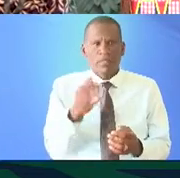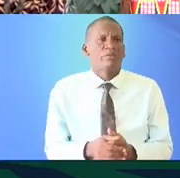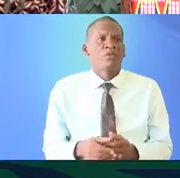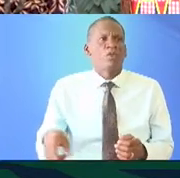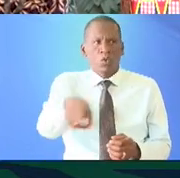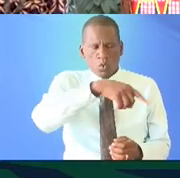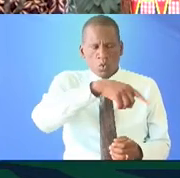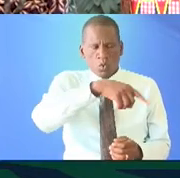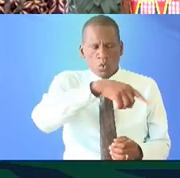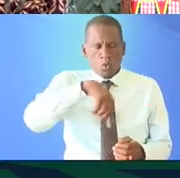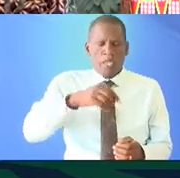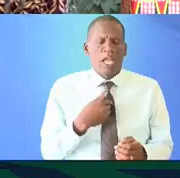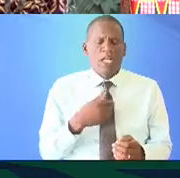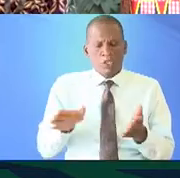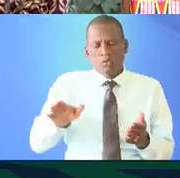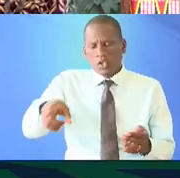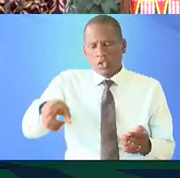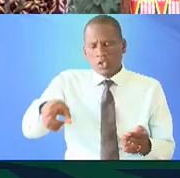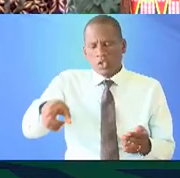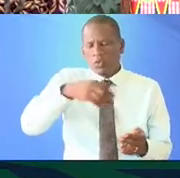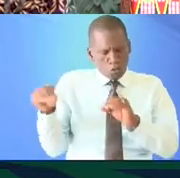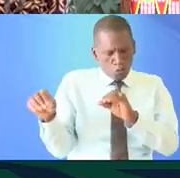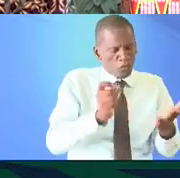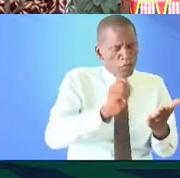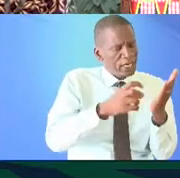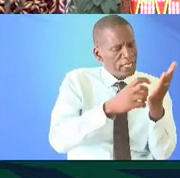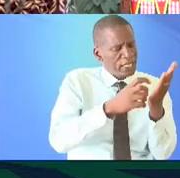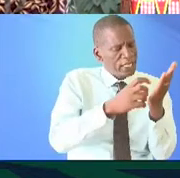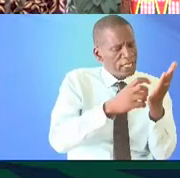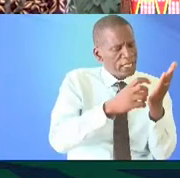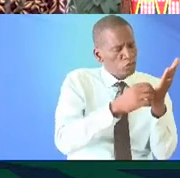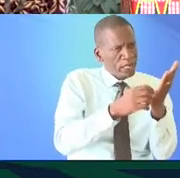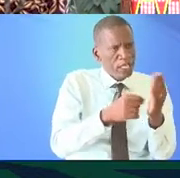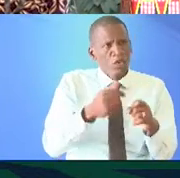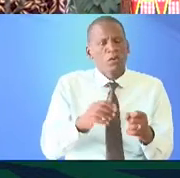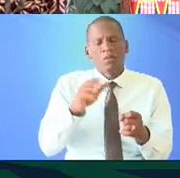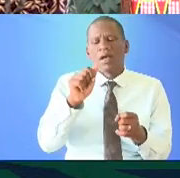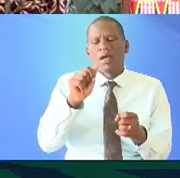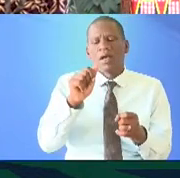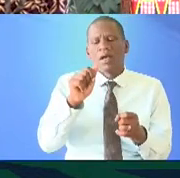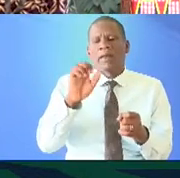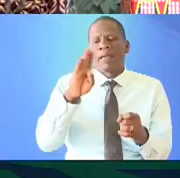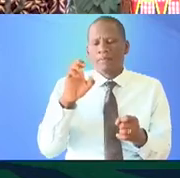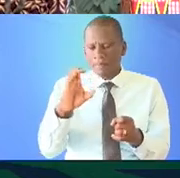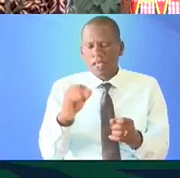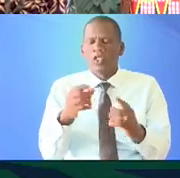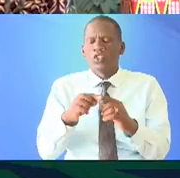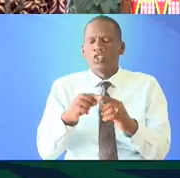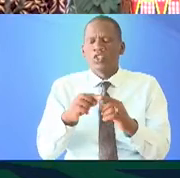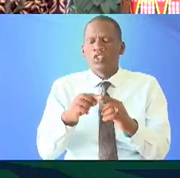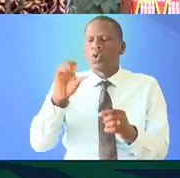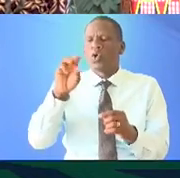we we we had moved from writing Kiswahili from the Arabic script to the